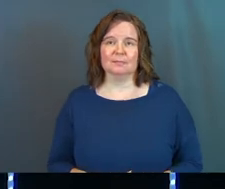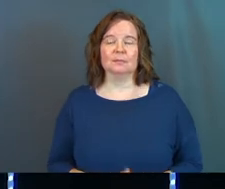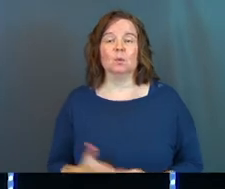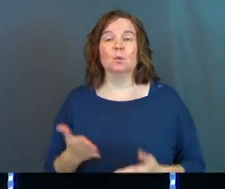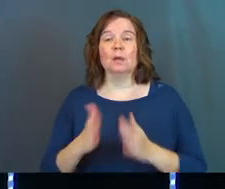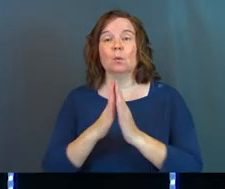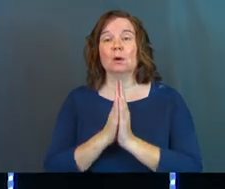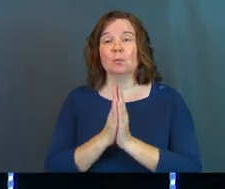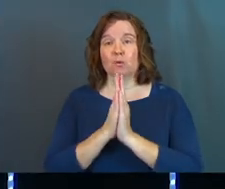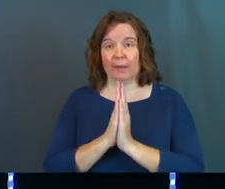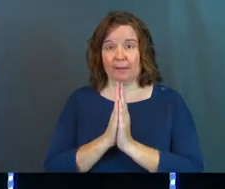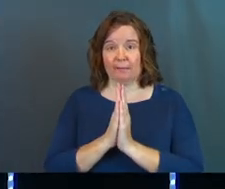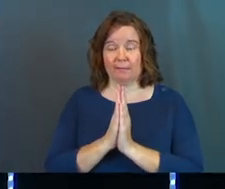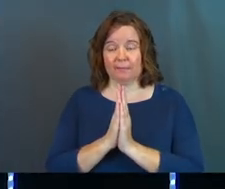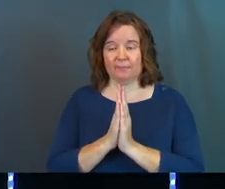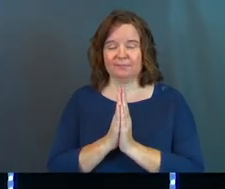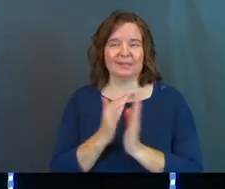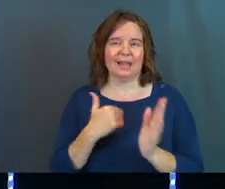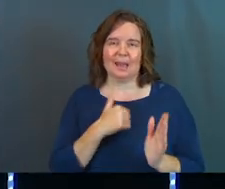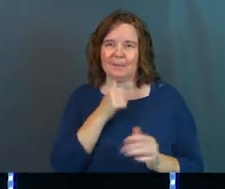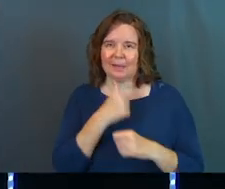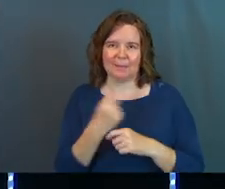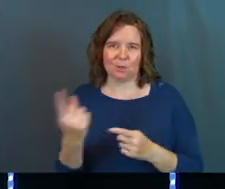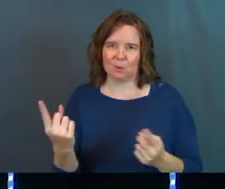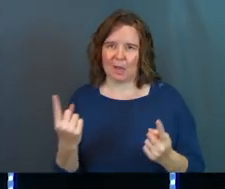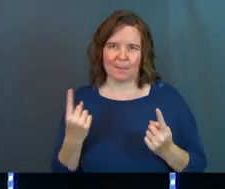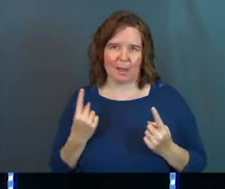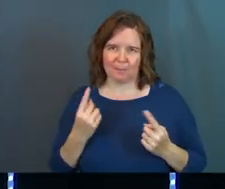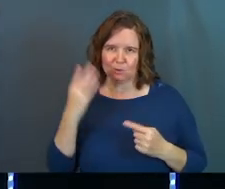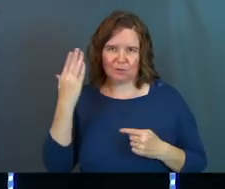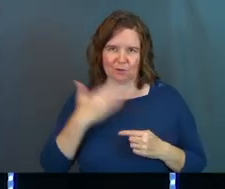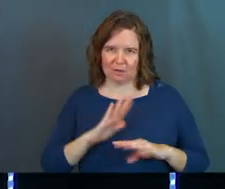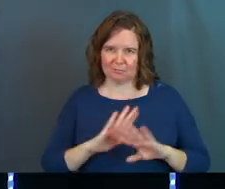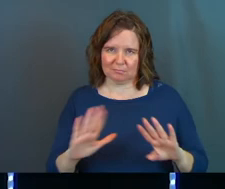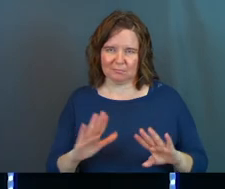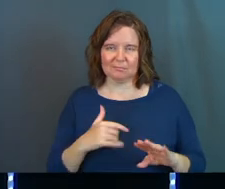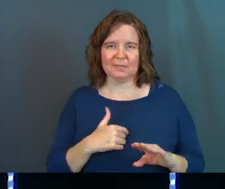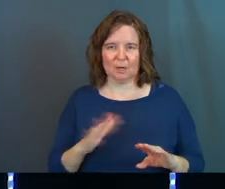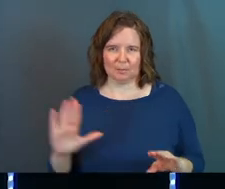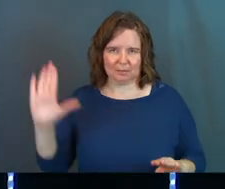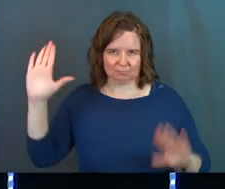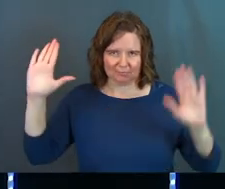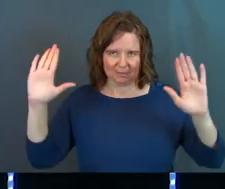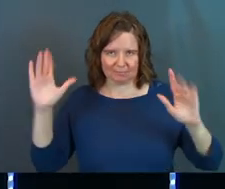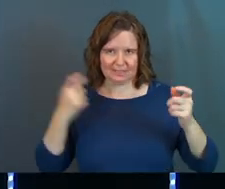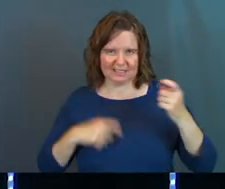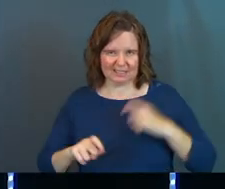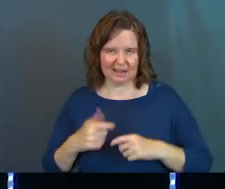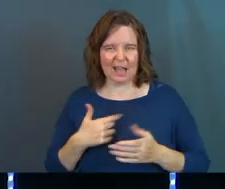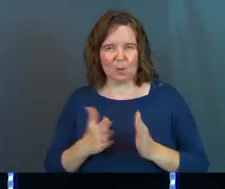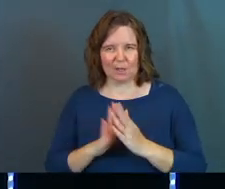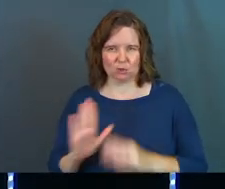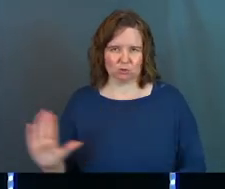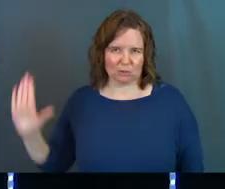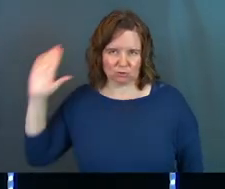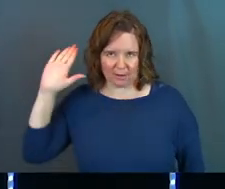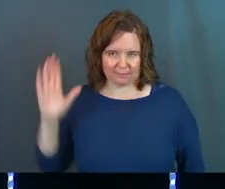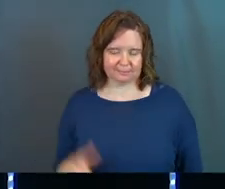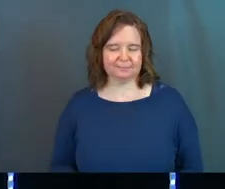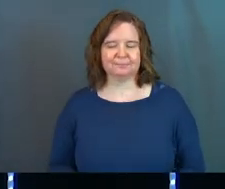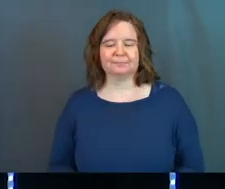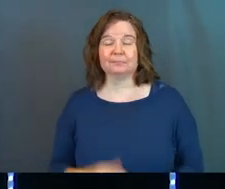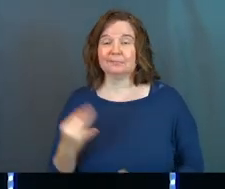So we're going to pray. I'm not going to make you come up front. It'll be a hand raising Sunday instead. I'll ask you to raise your hand.